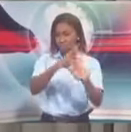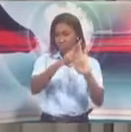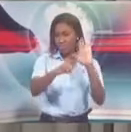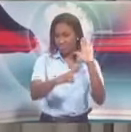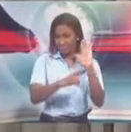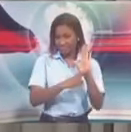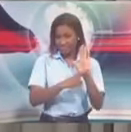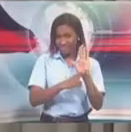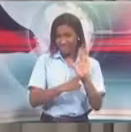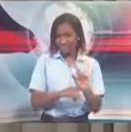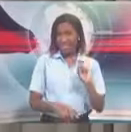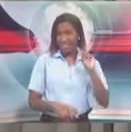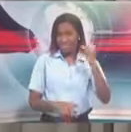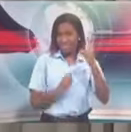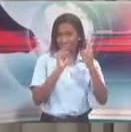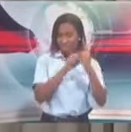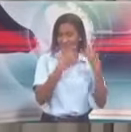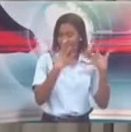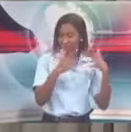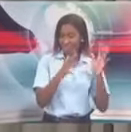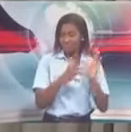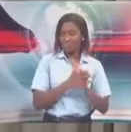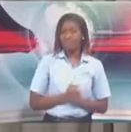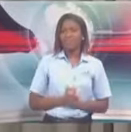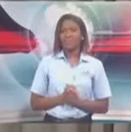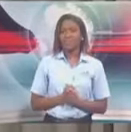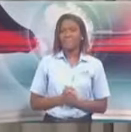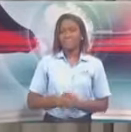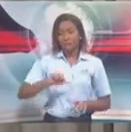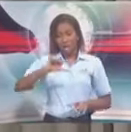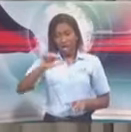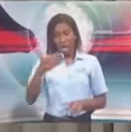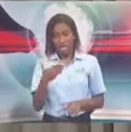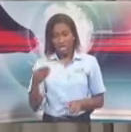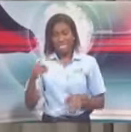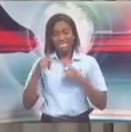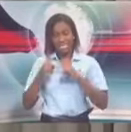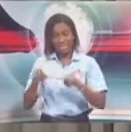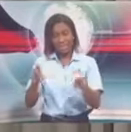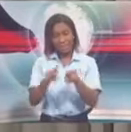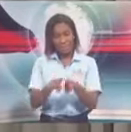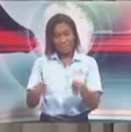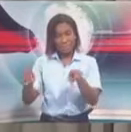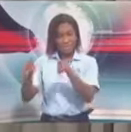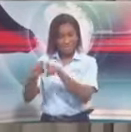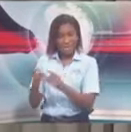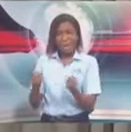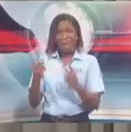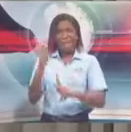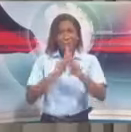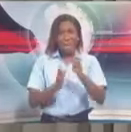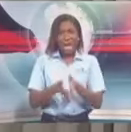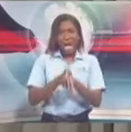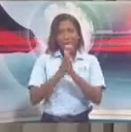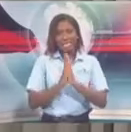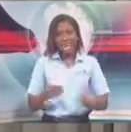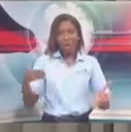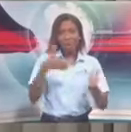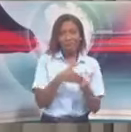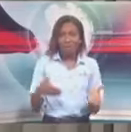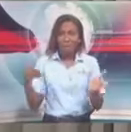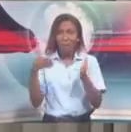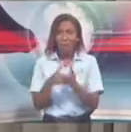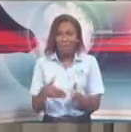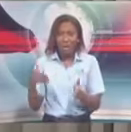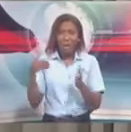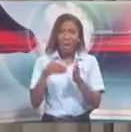I wanted to deal with. So, everything else remains the same. We've been bombarded with a number of questions. The tyre shops,